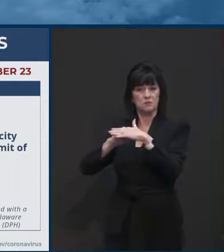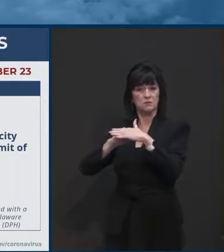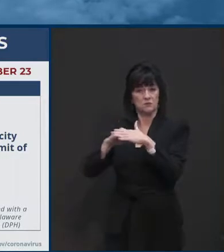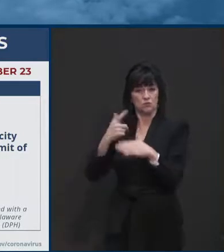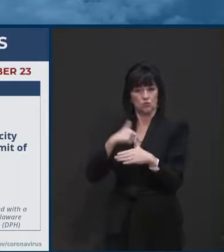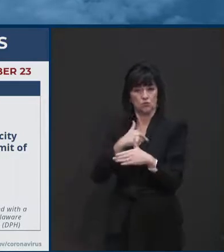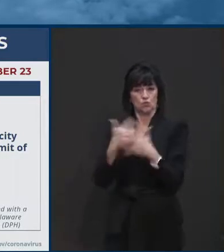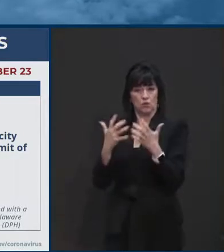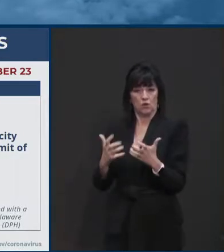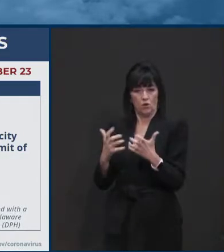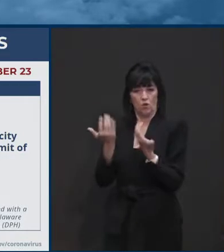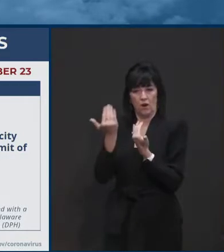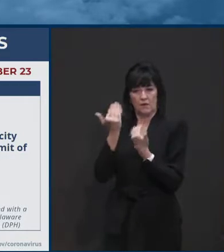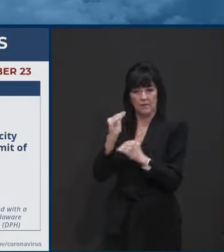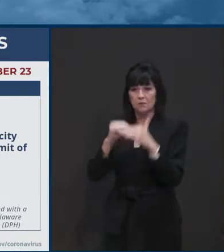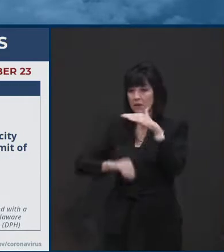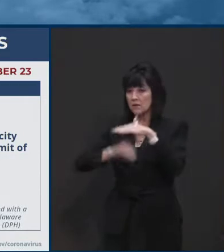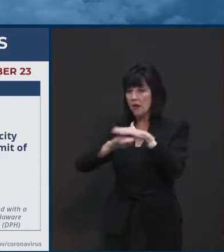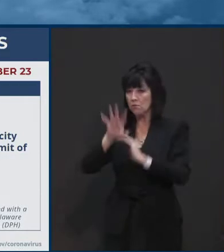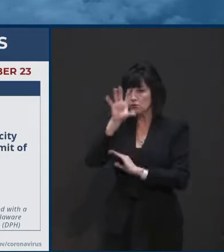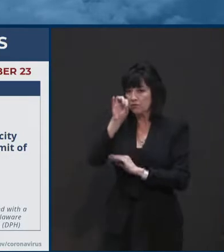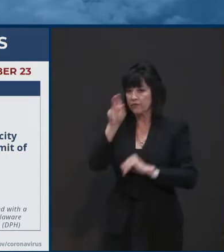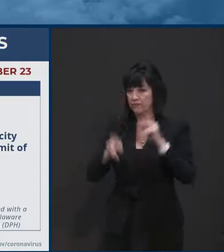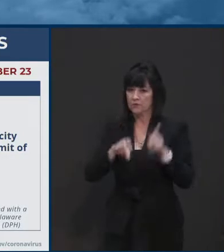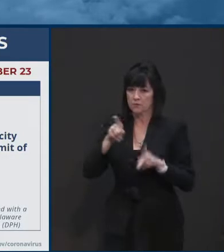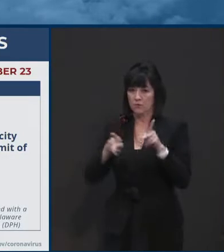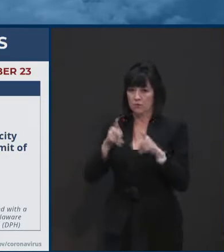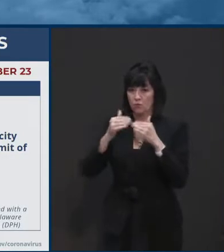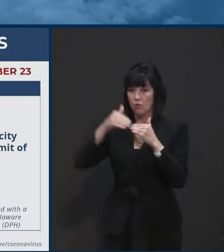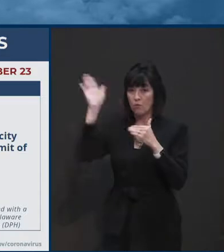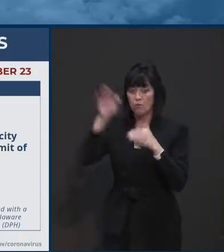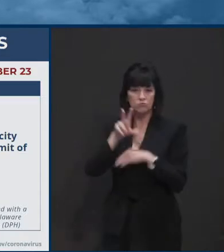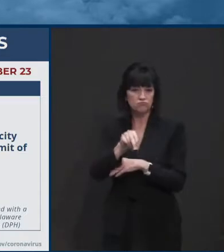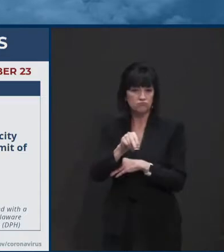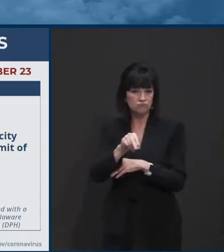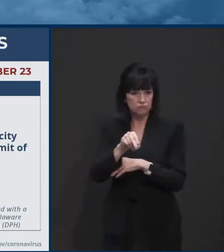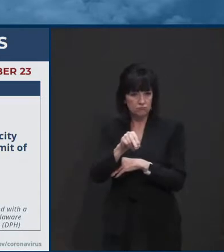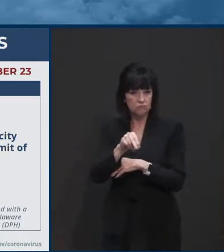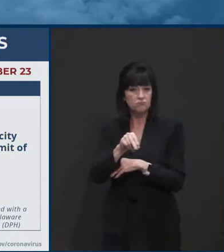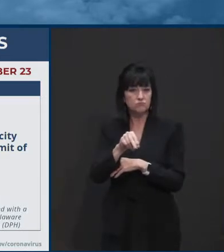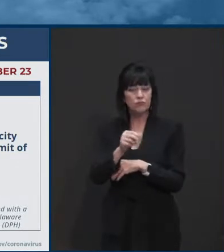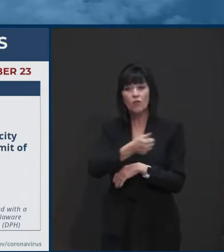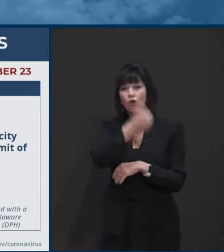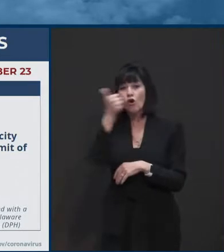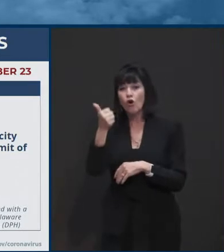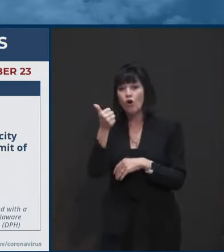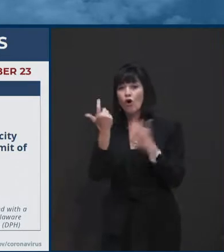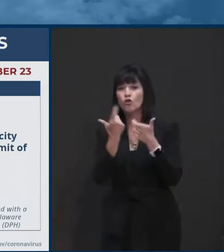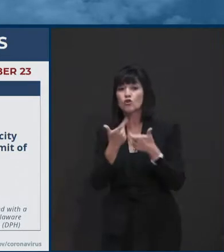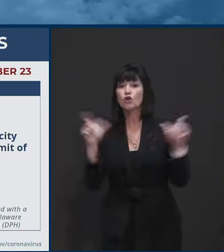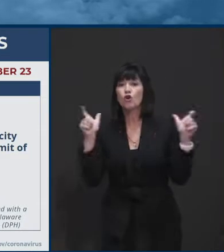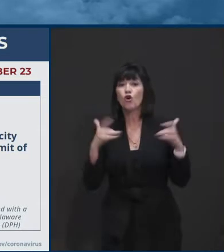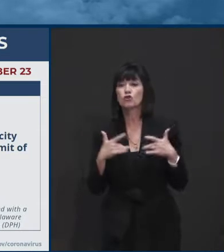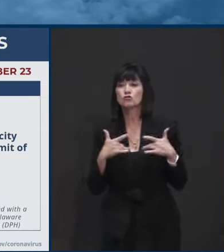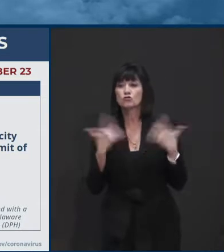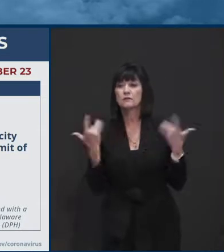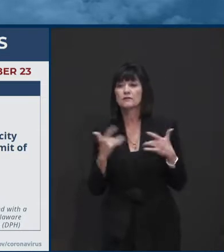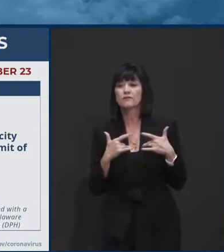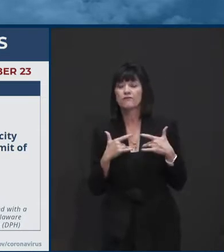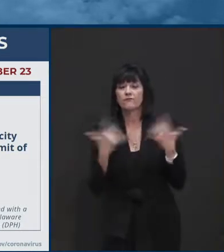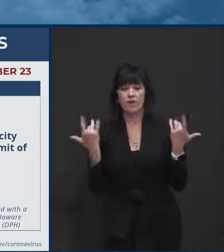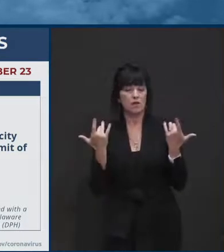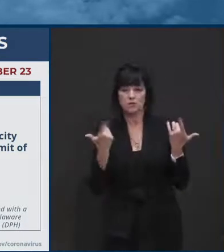of 50 people. And so with some of the larger venues, we felt like we needed to